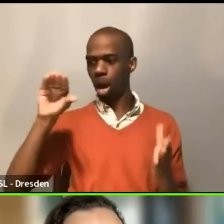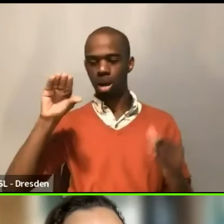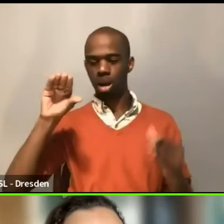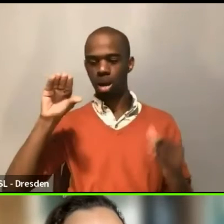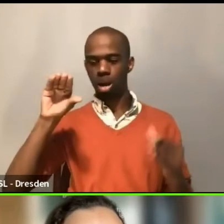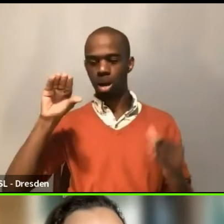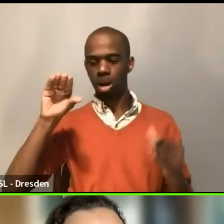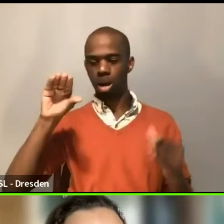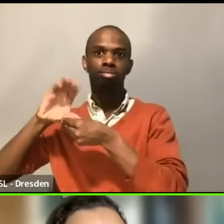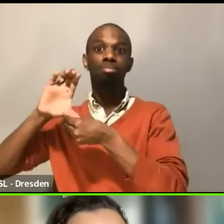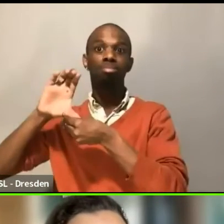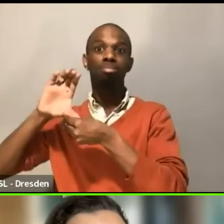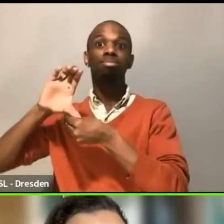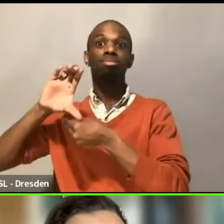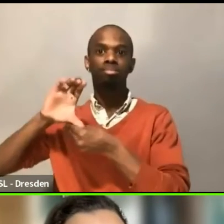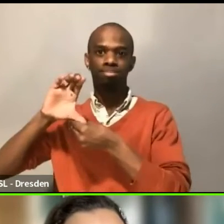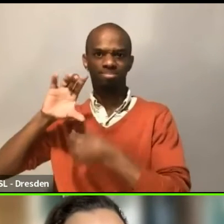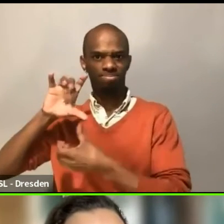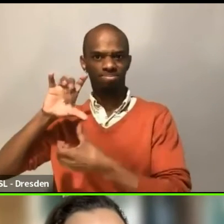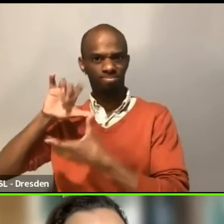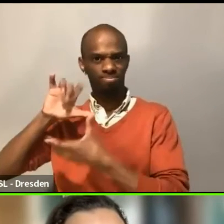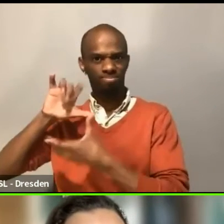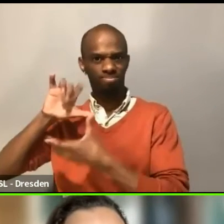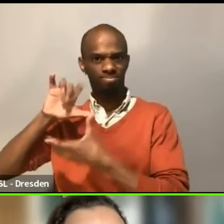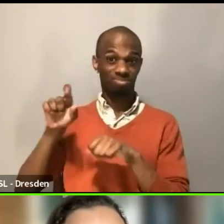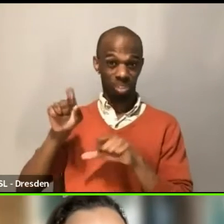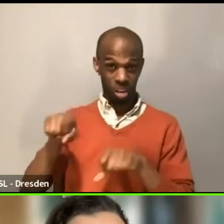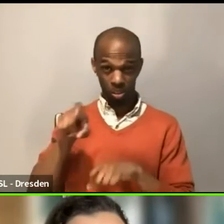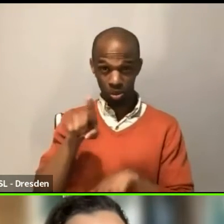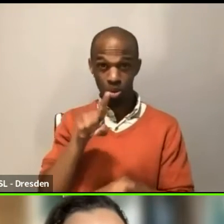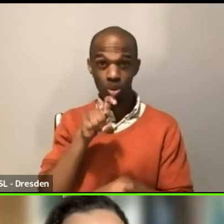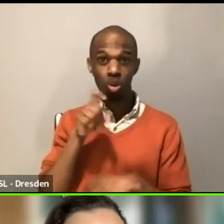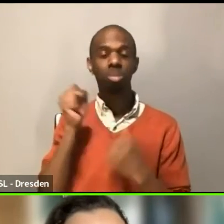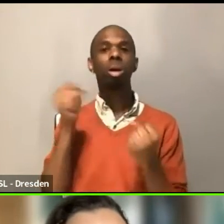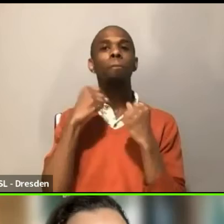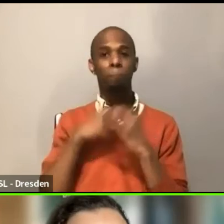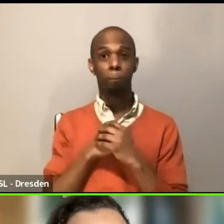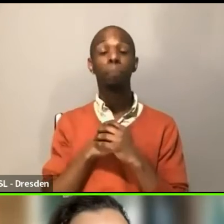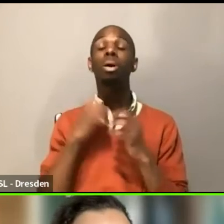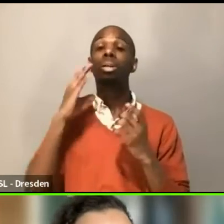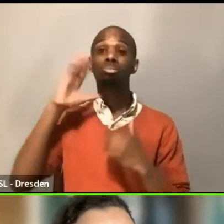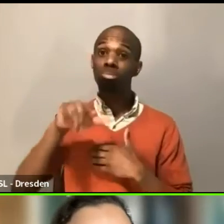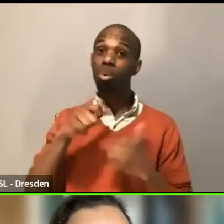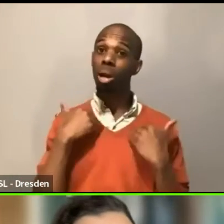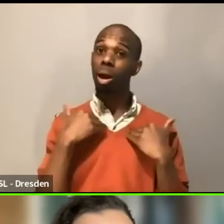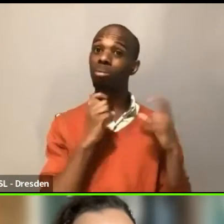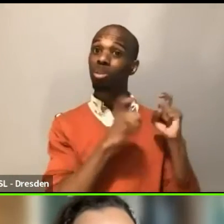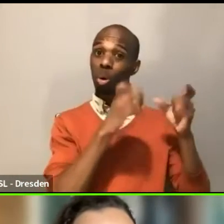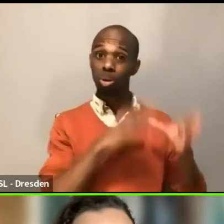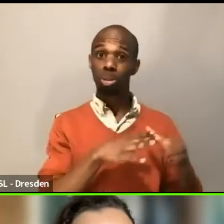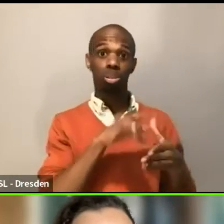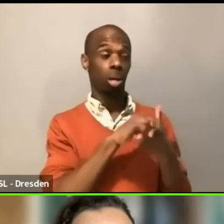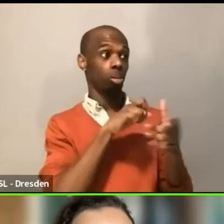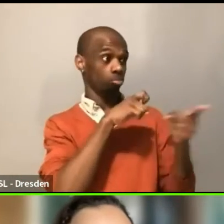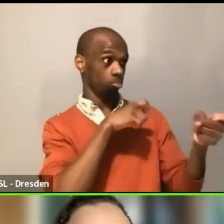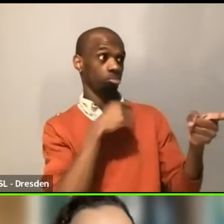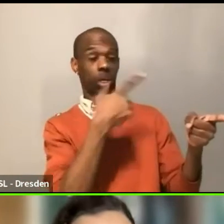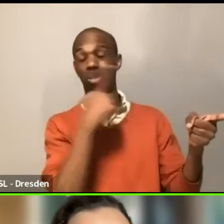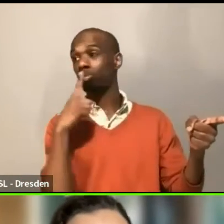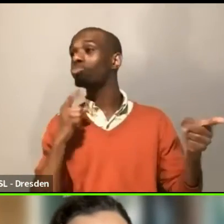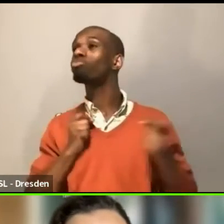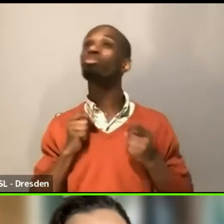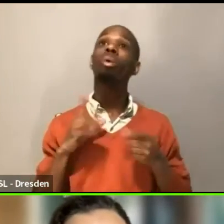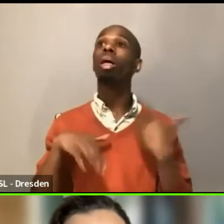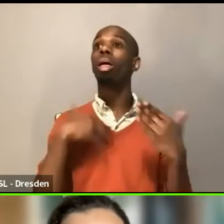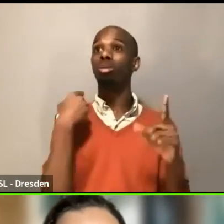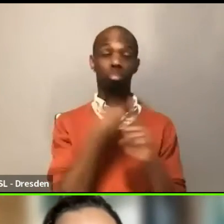donors that are interested in this, like they donate to us to this. And it's not that they don't like the Playwrights Realm or what we do, but they